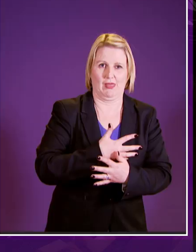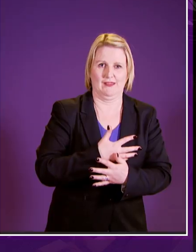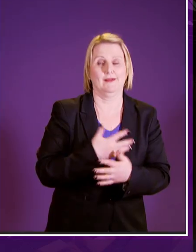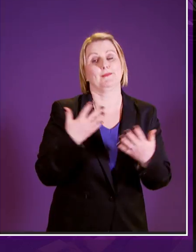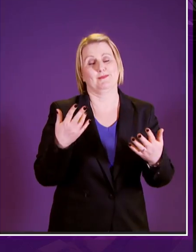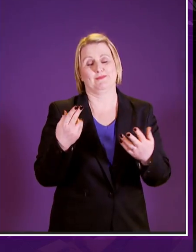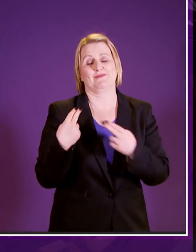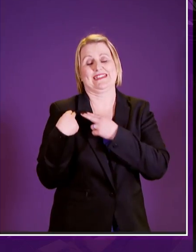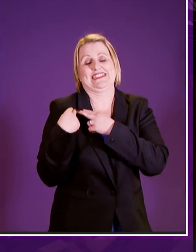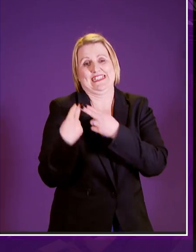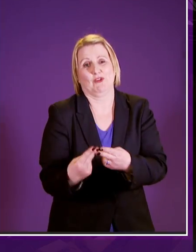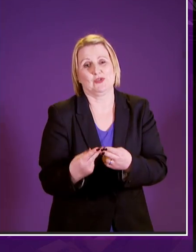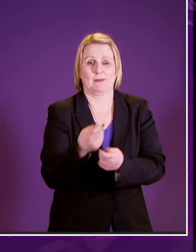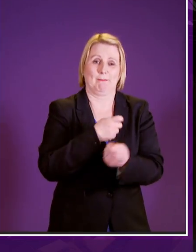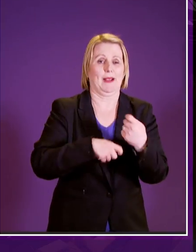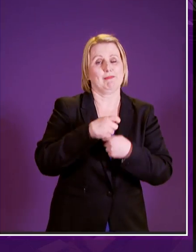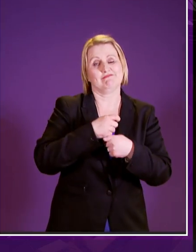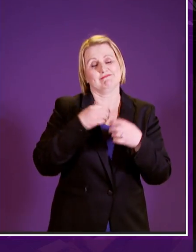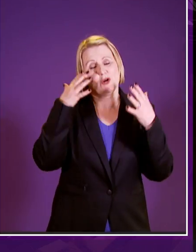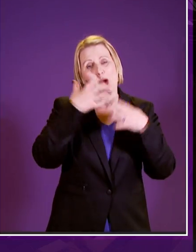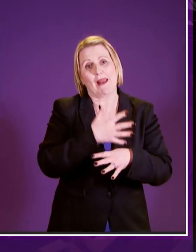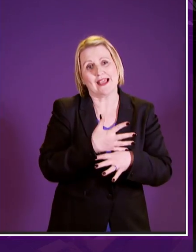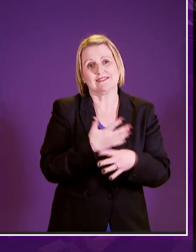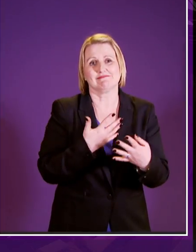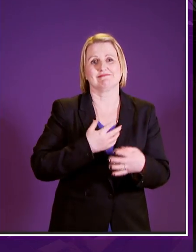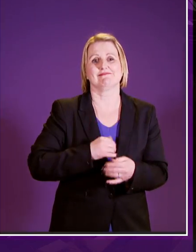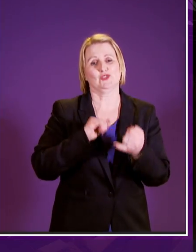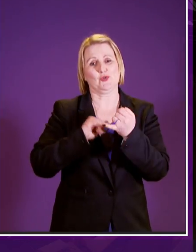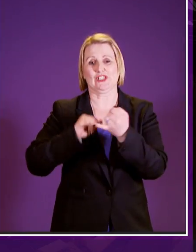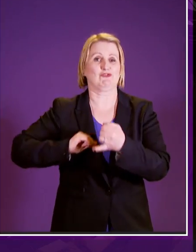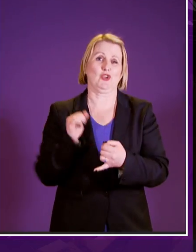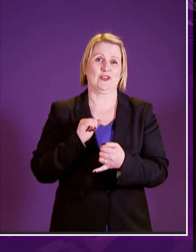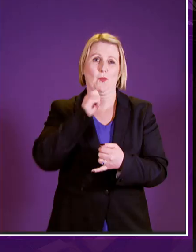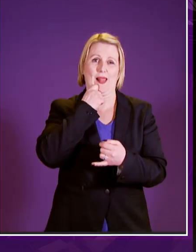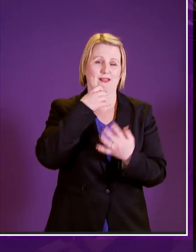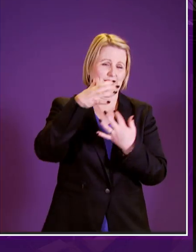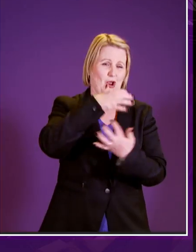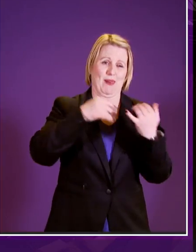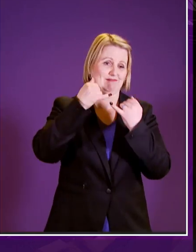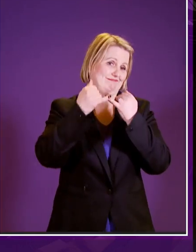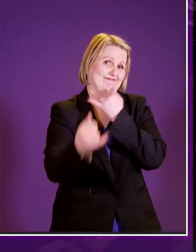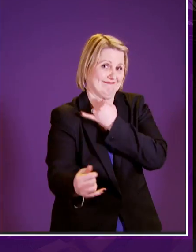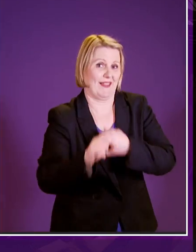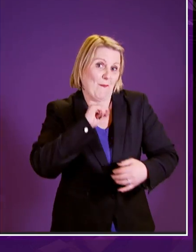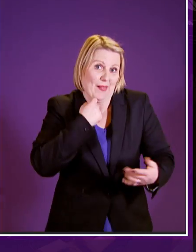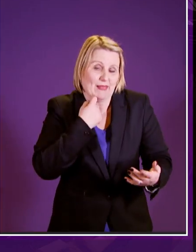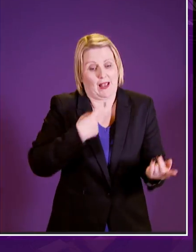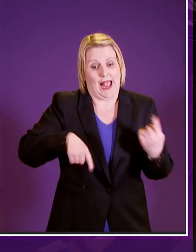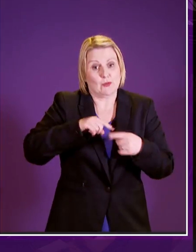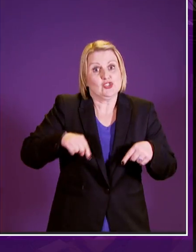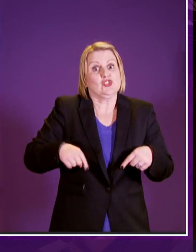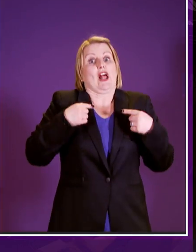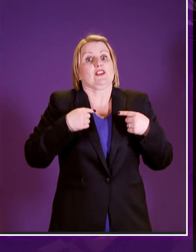security in scotland has never been so complicated as it is now and it will only get more complex the challenge that we have